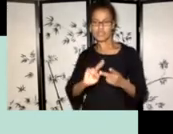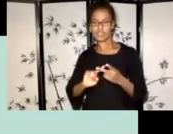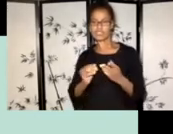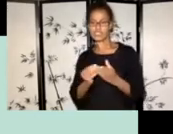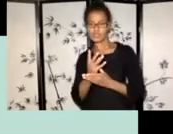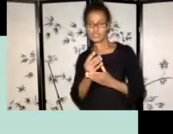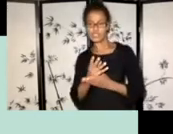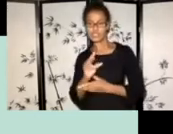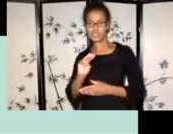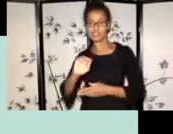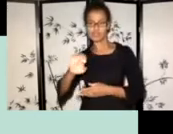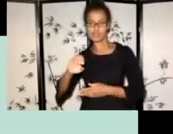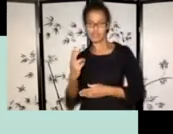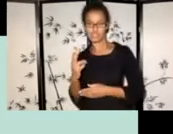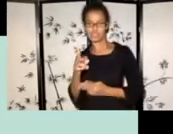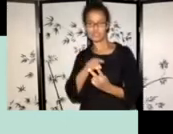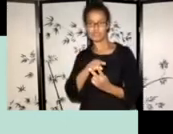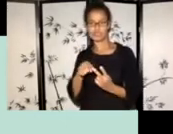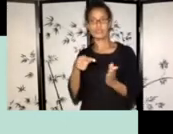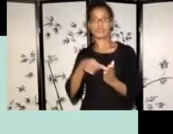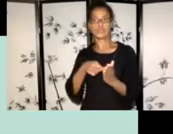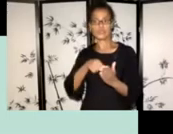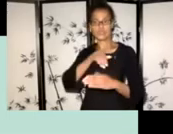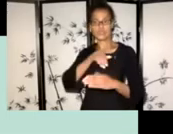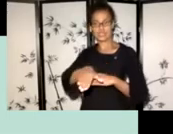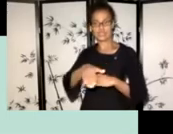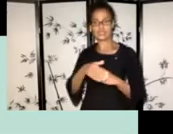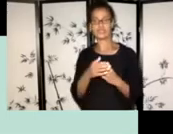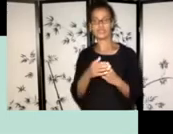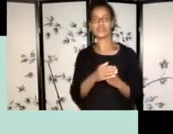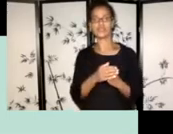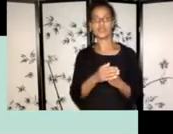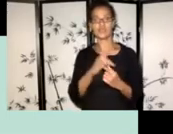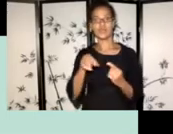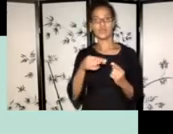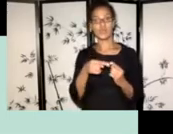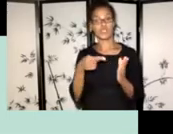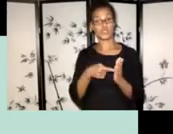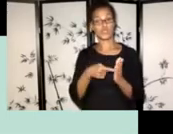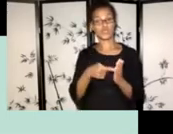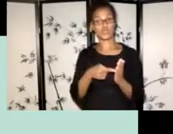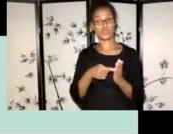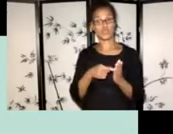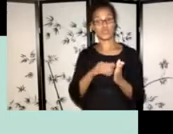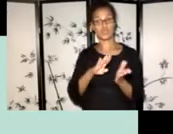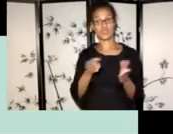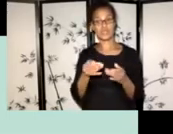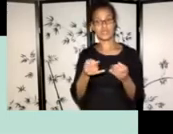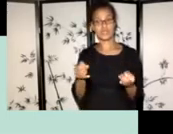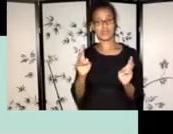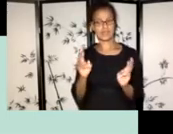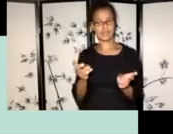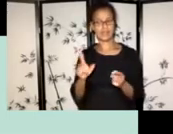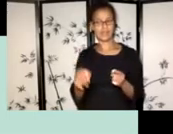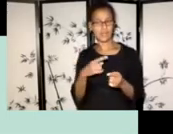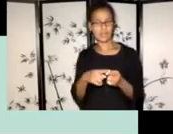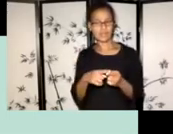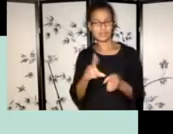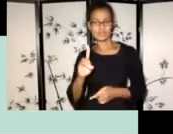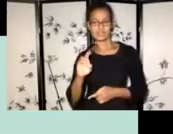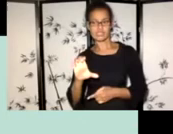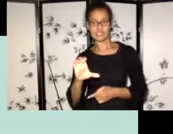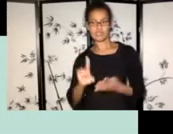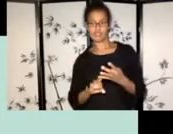our deadline, uh, calendar for the year is available usually around the end of December, and then you can go to our